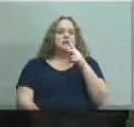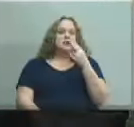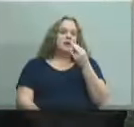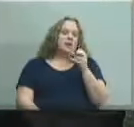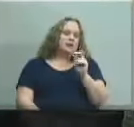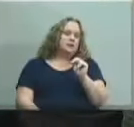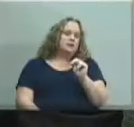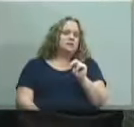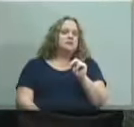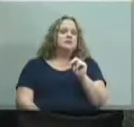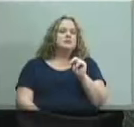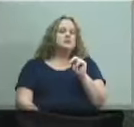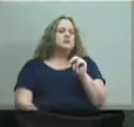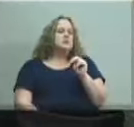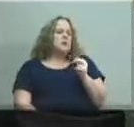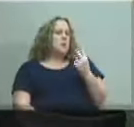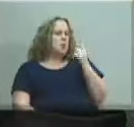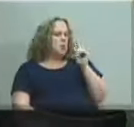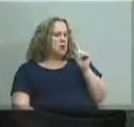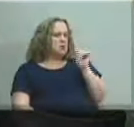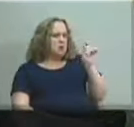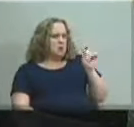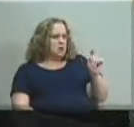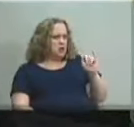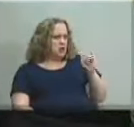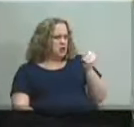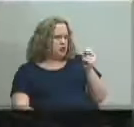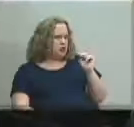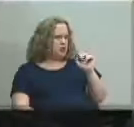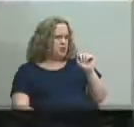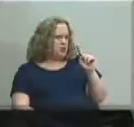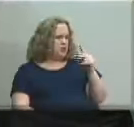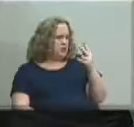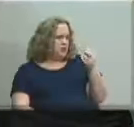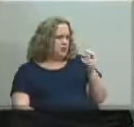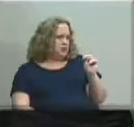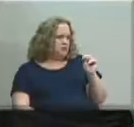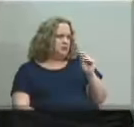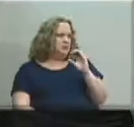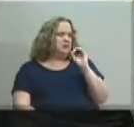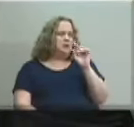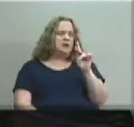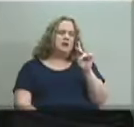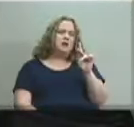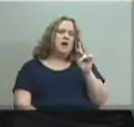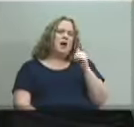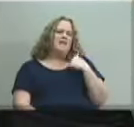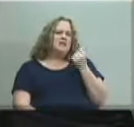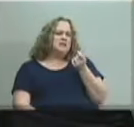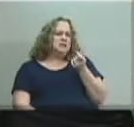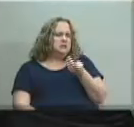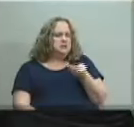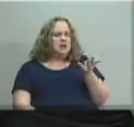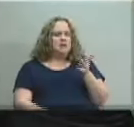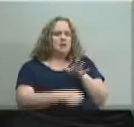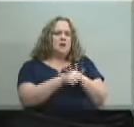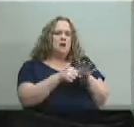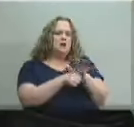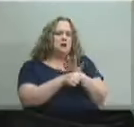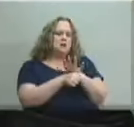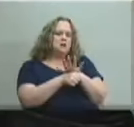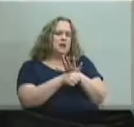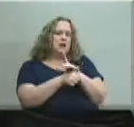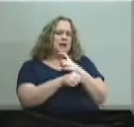uh just just one jonathan i think um there are several areas that